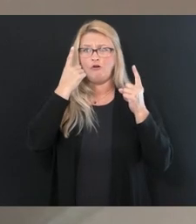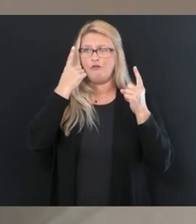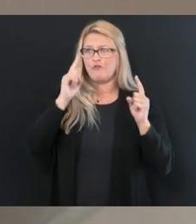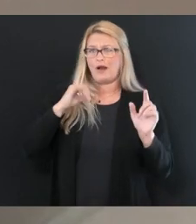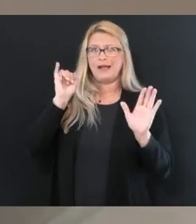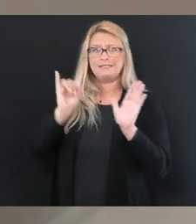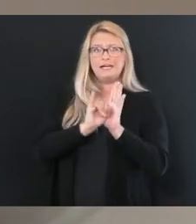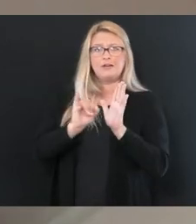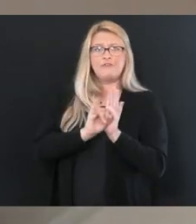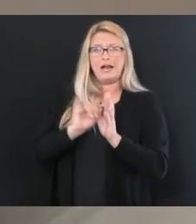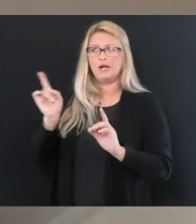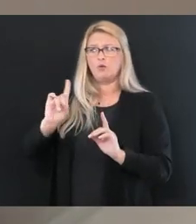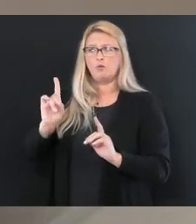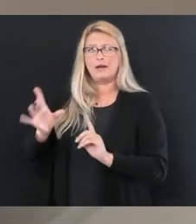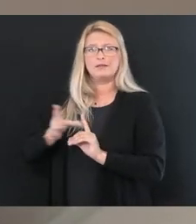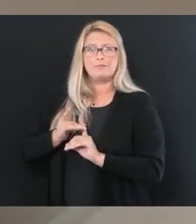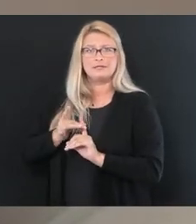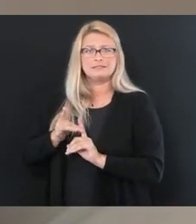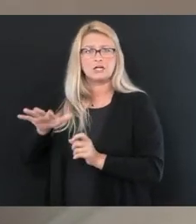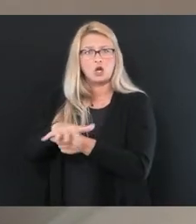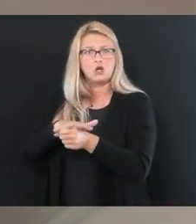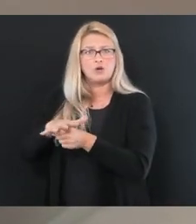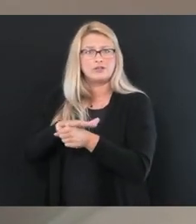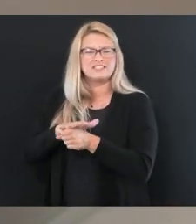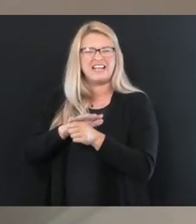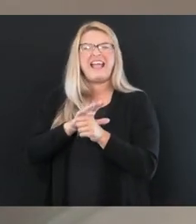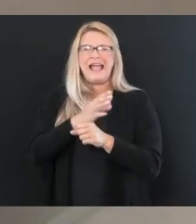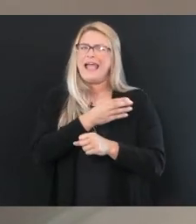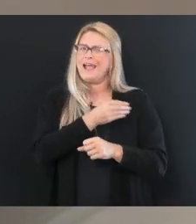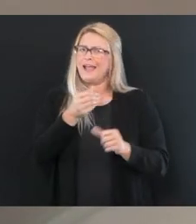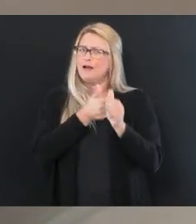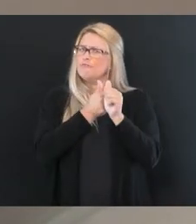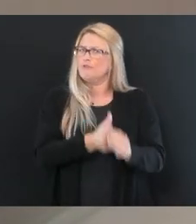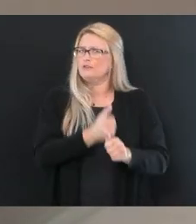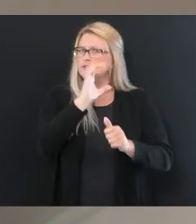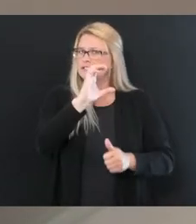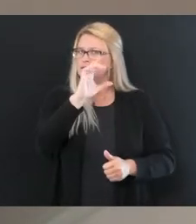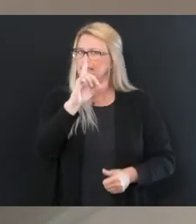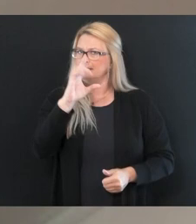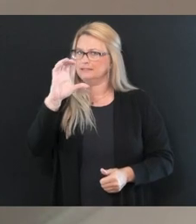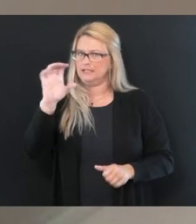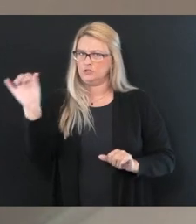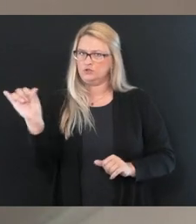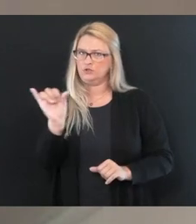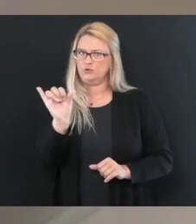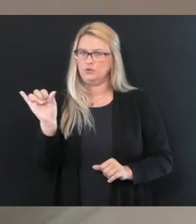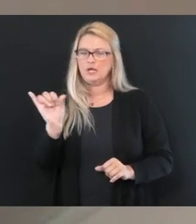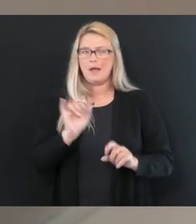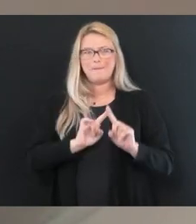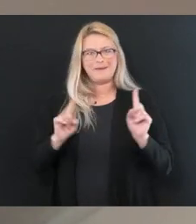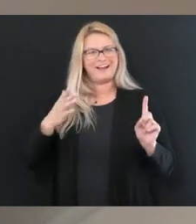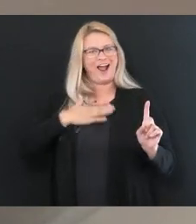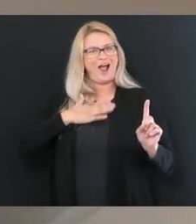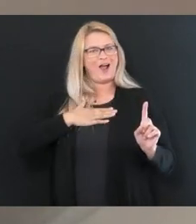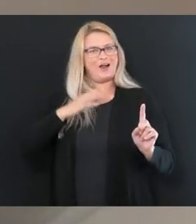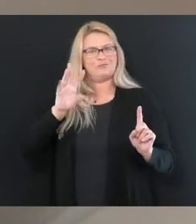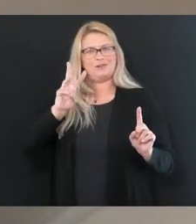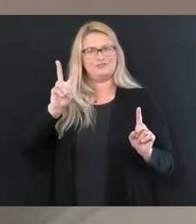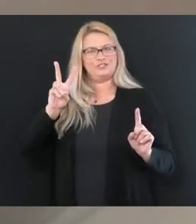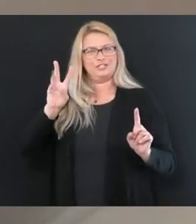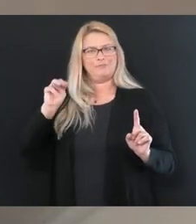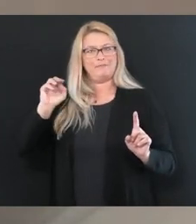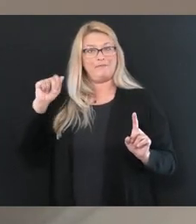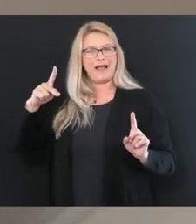very much consistent with what the CDC, Centers for Disease Control, has put out, except our map is a bit more